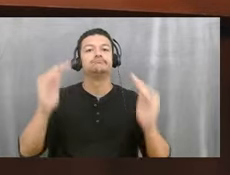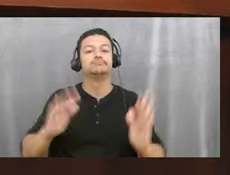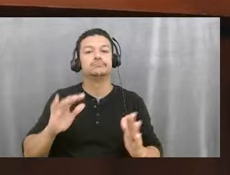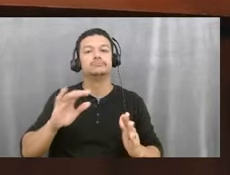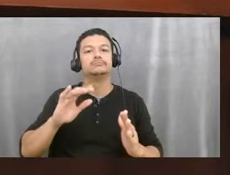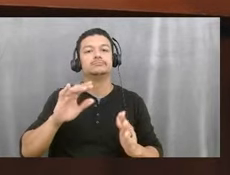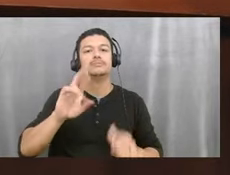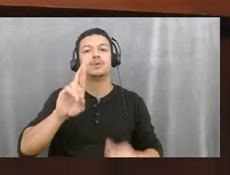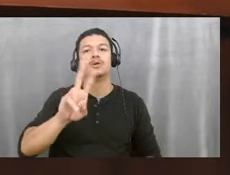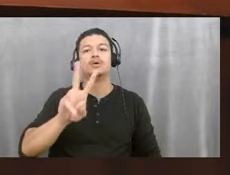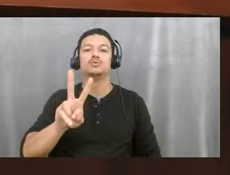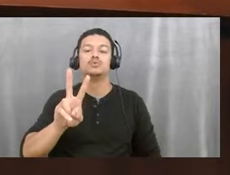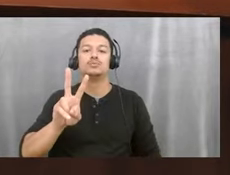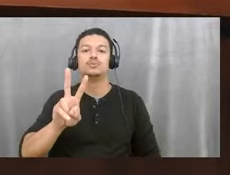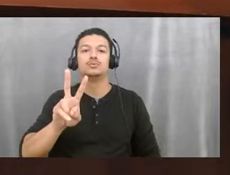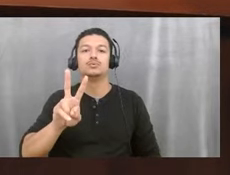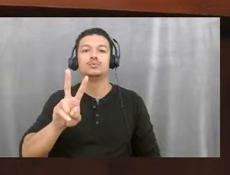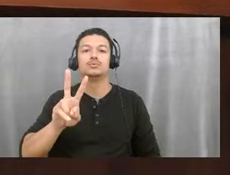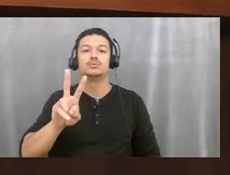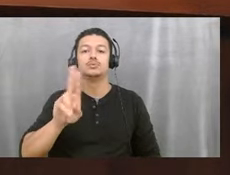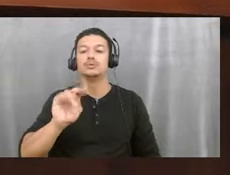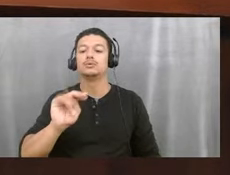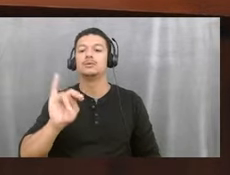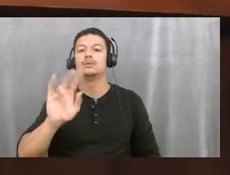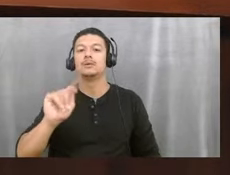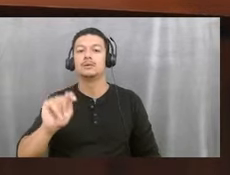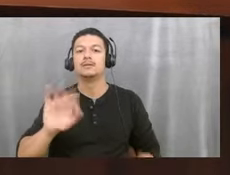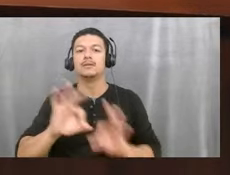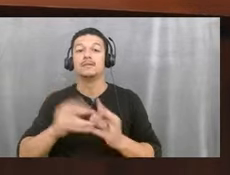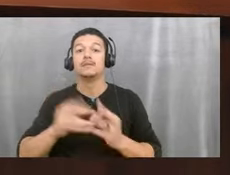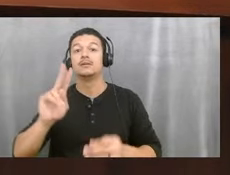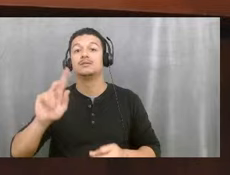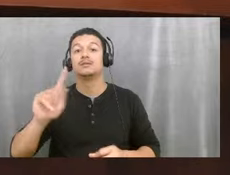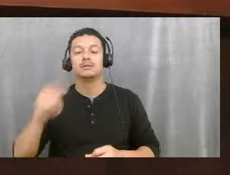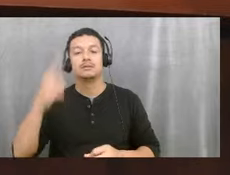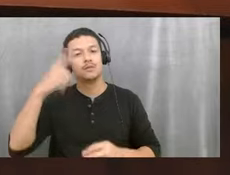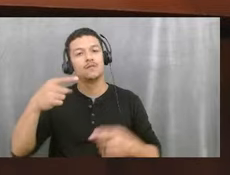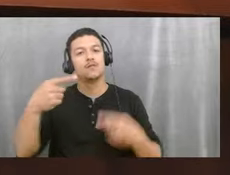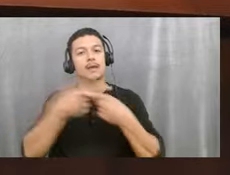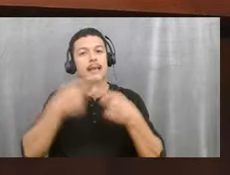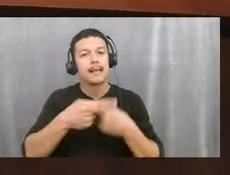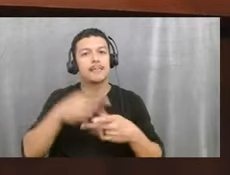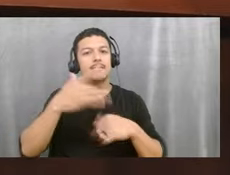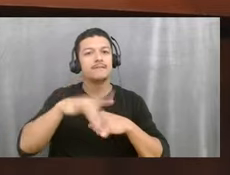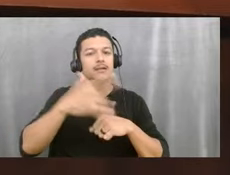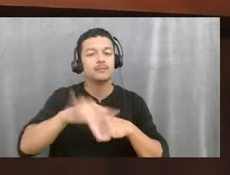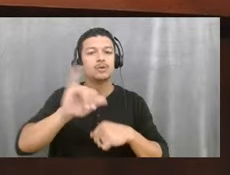development iPod, providing for conflicts, availability, and an effective date.